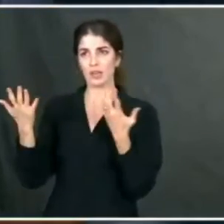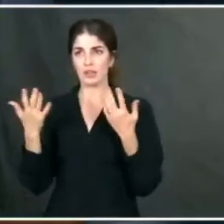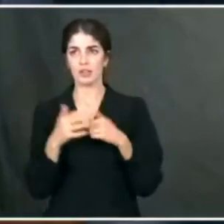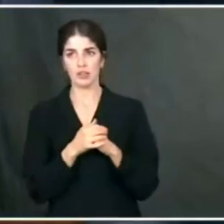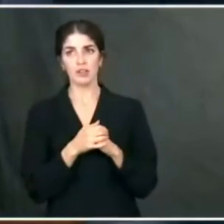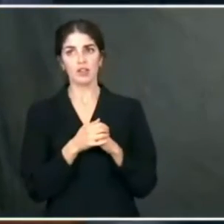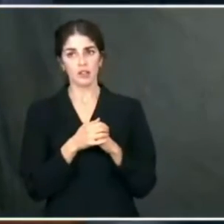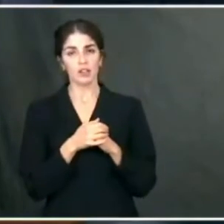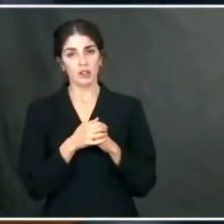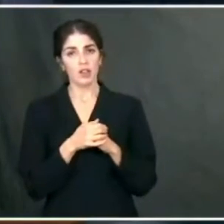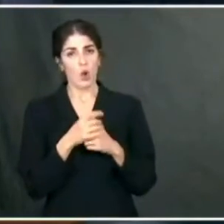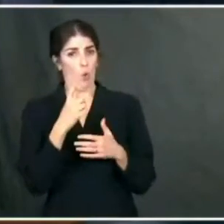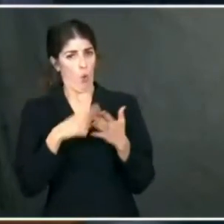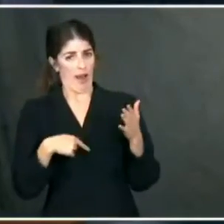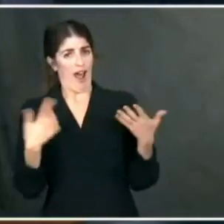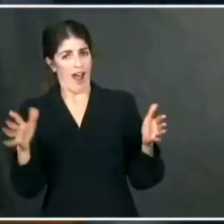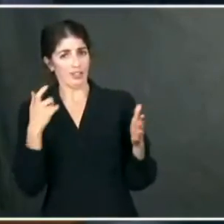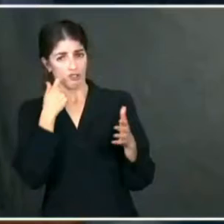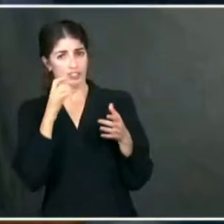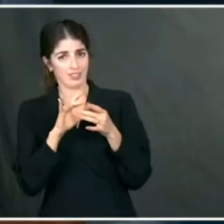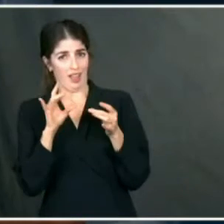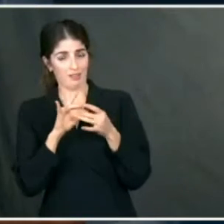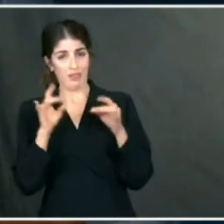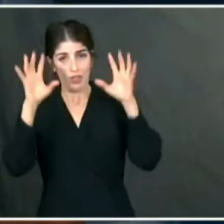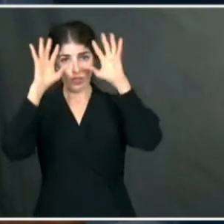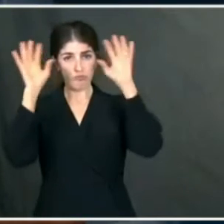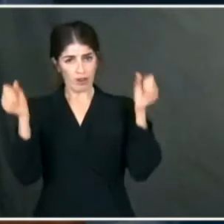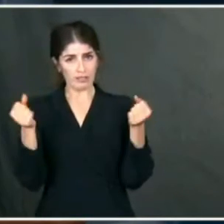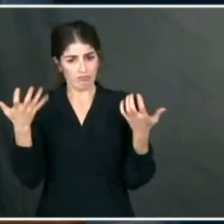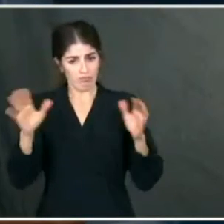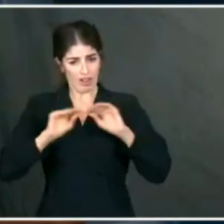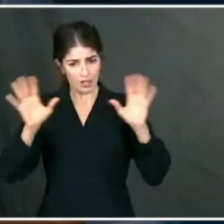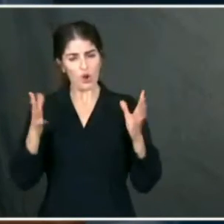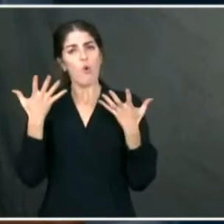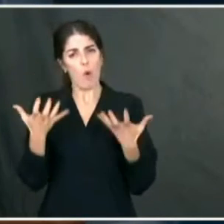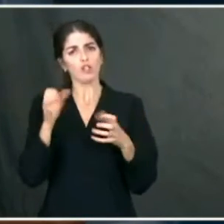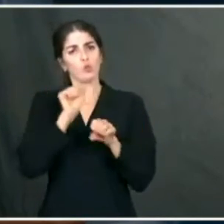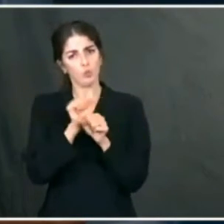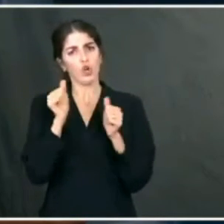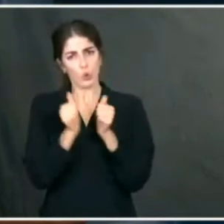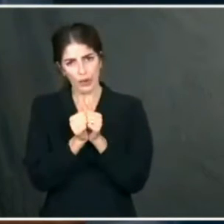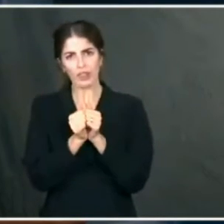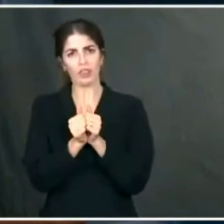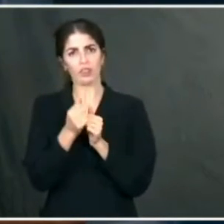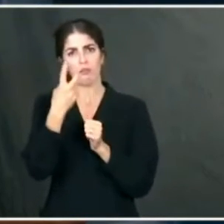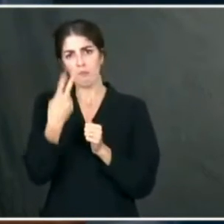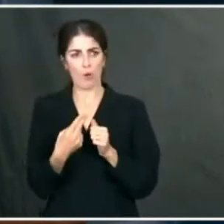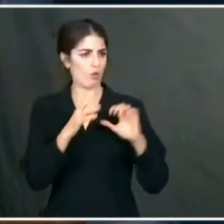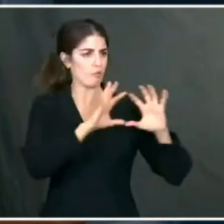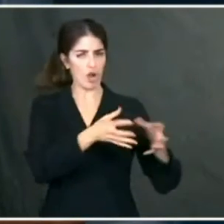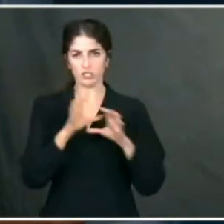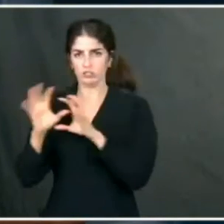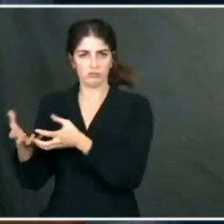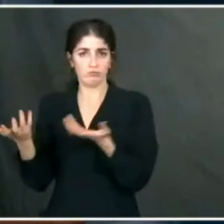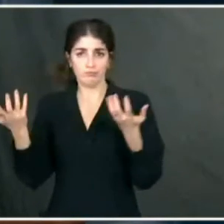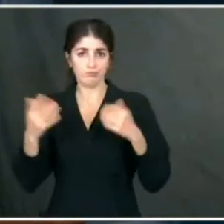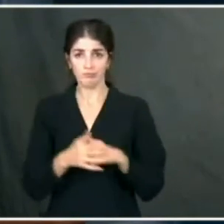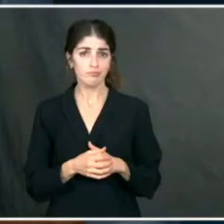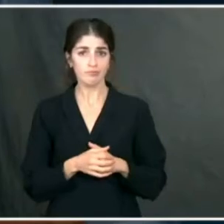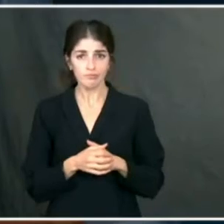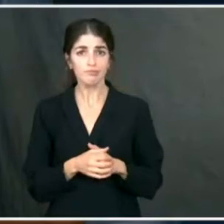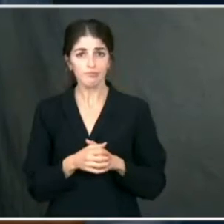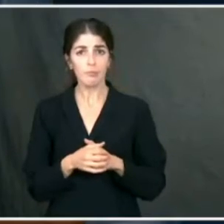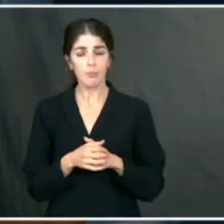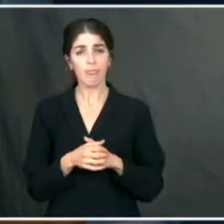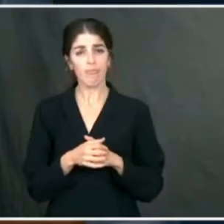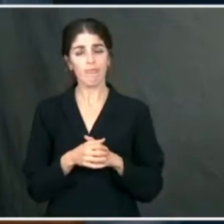I was conveying to Kristen is that the President has been clear. He wants to work with members of both parties and find bipartisan paths forward. And